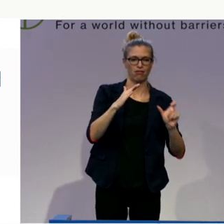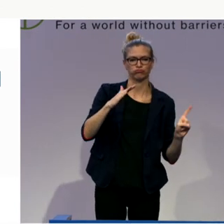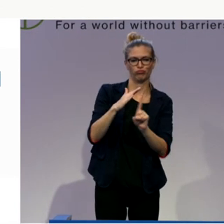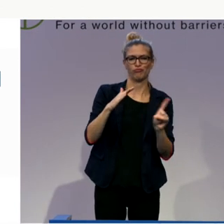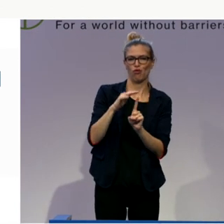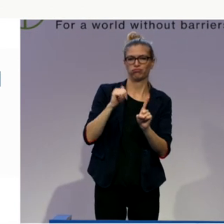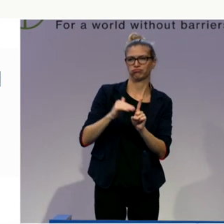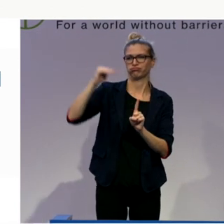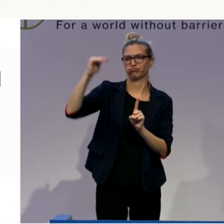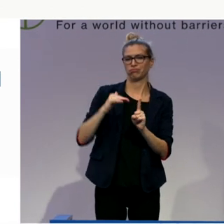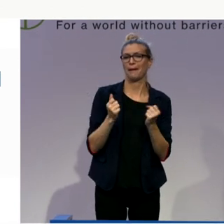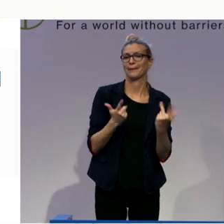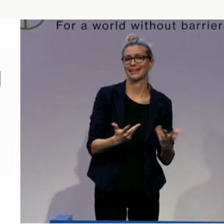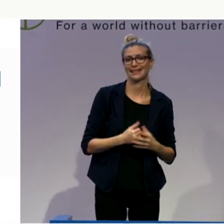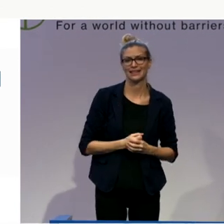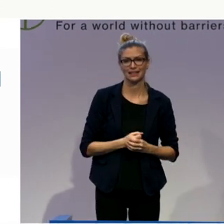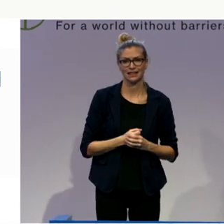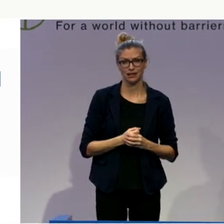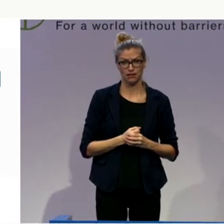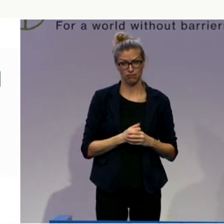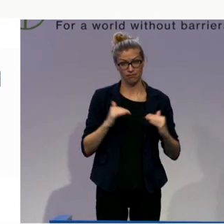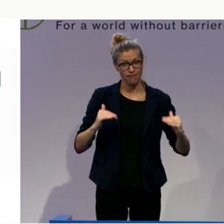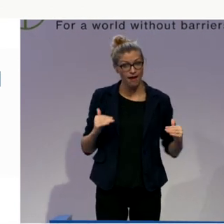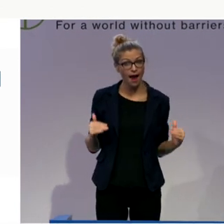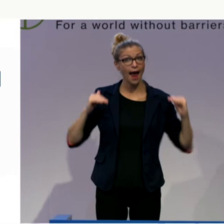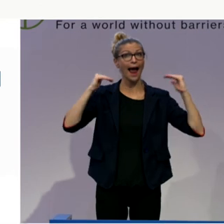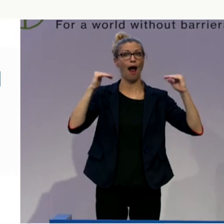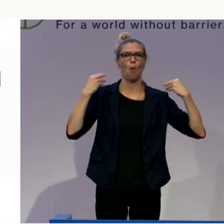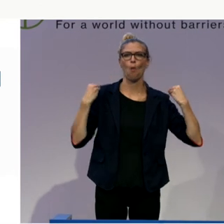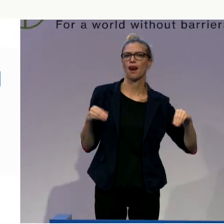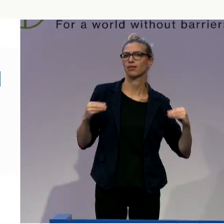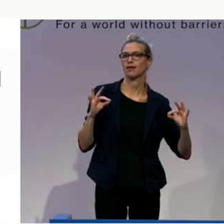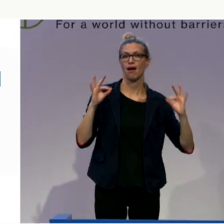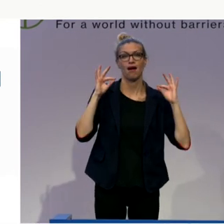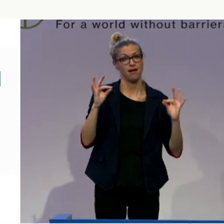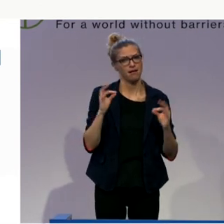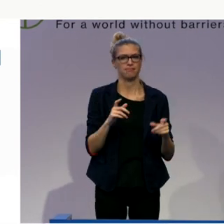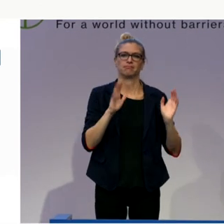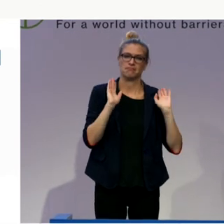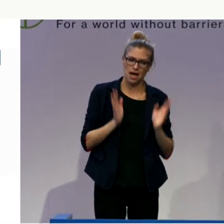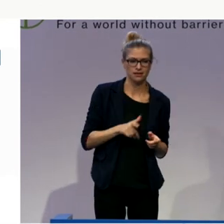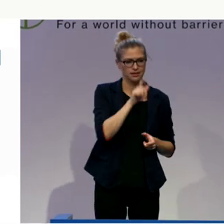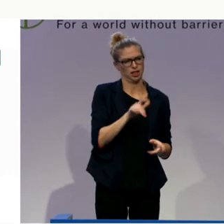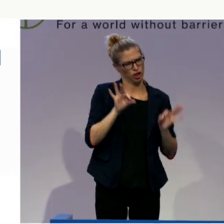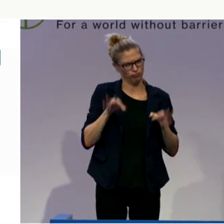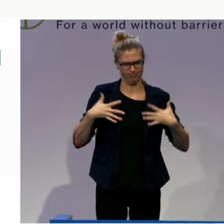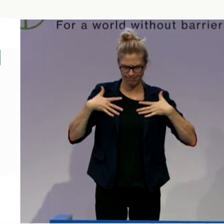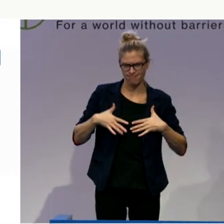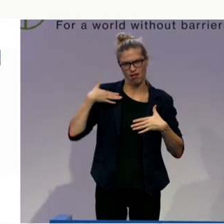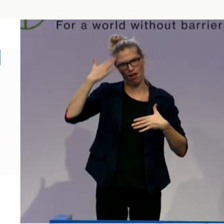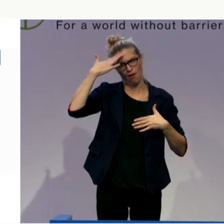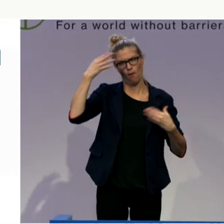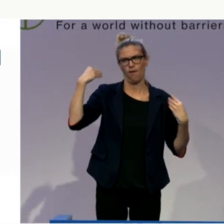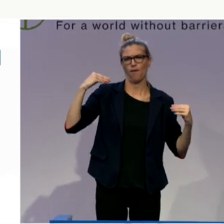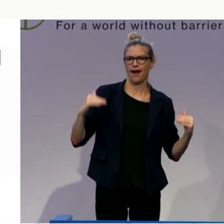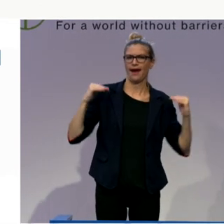high qualification level or on a lower qualification level. And the ending of this would be a general sum